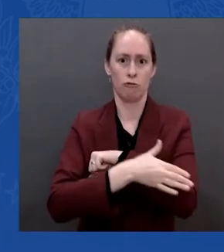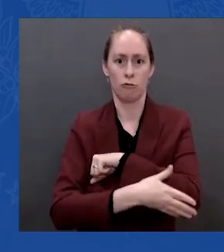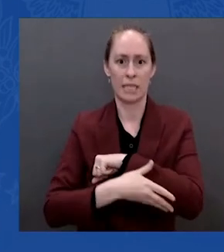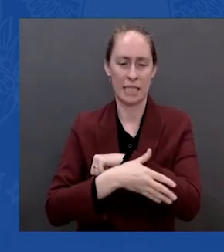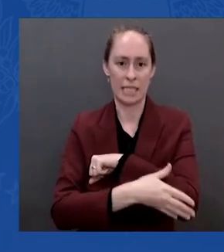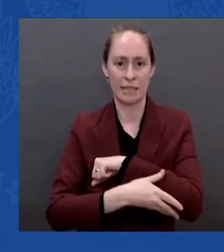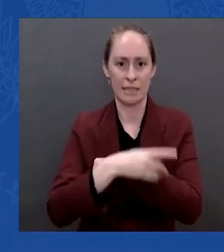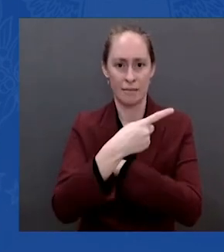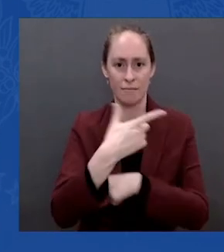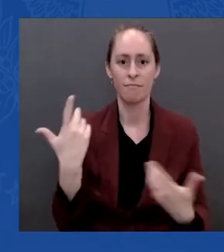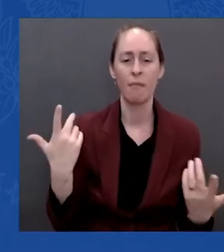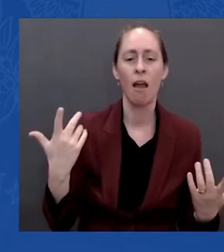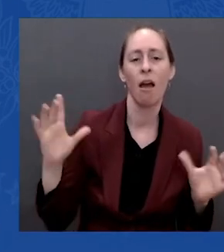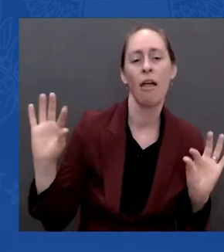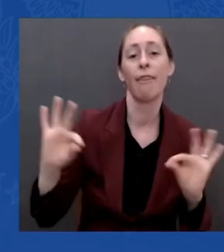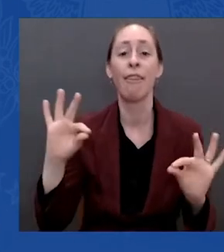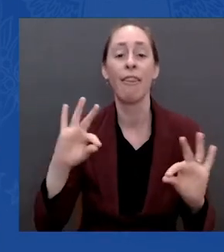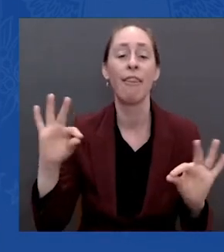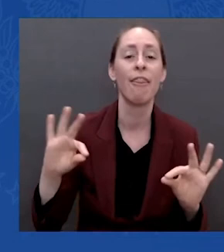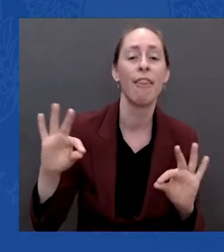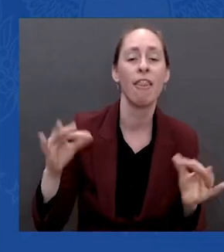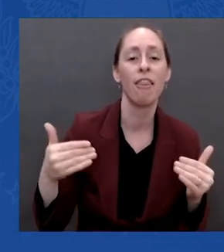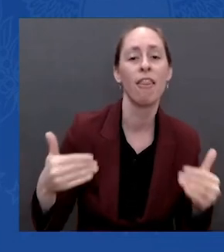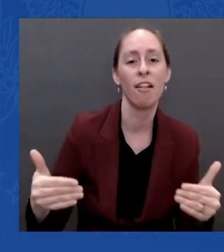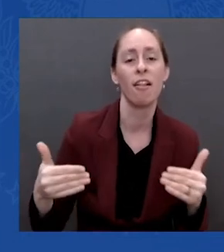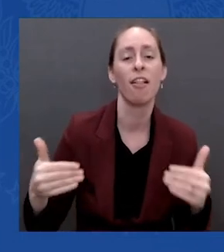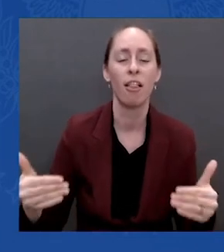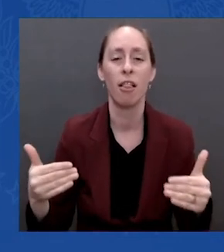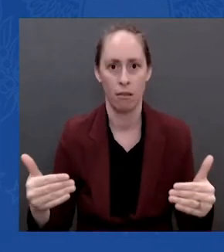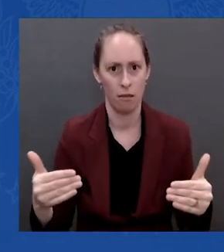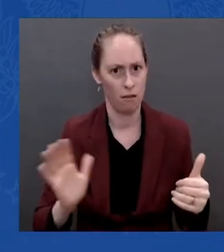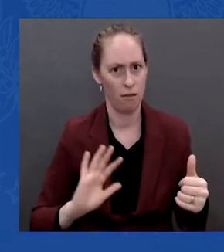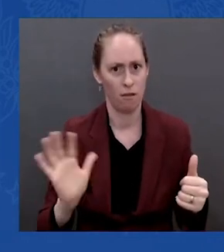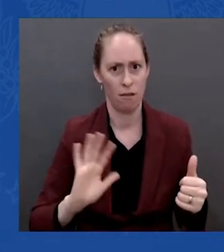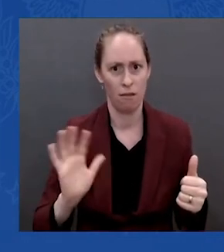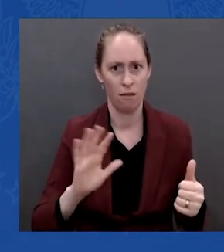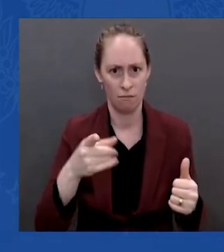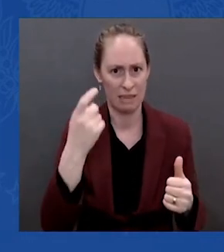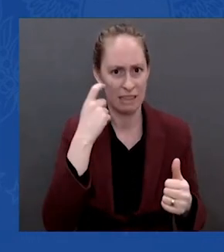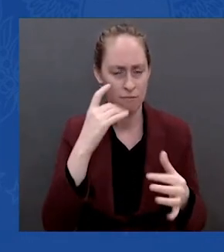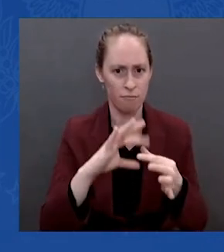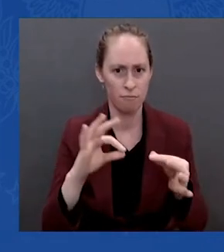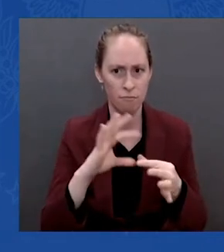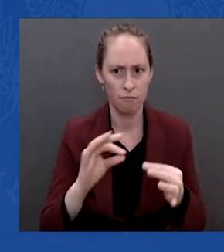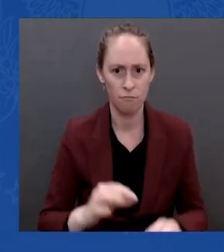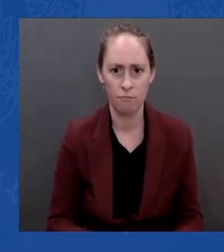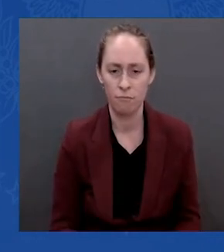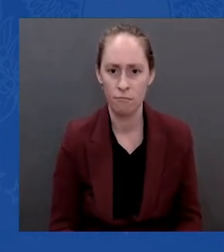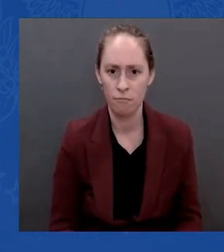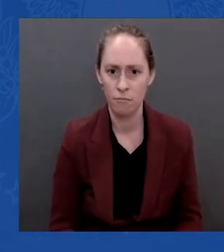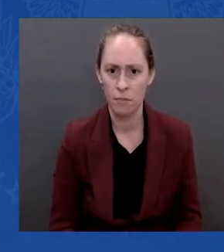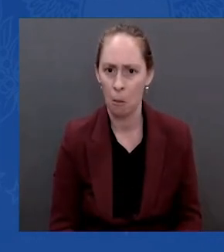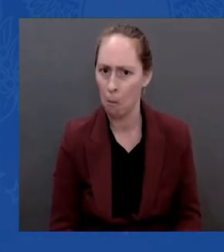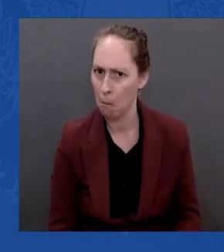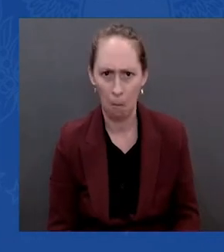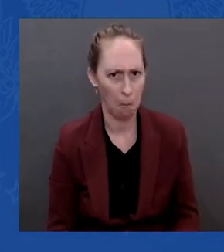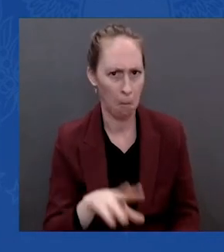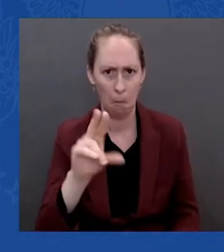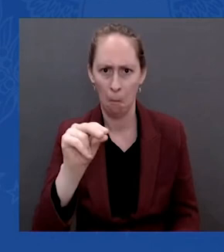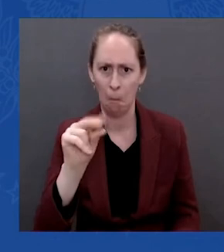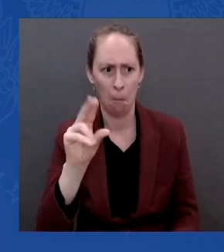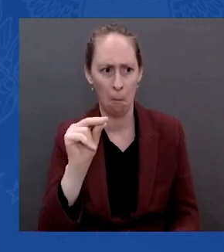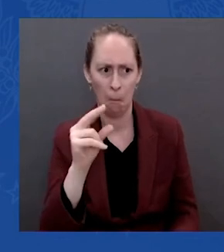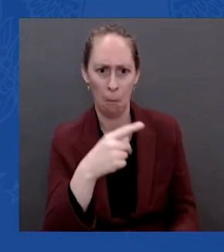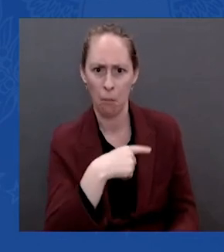Is that a step that you're prepared to take? if not a bluff, it's on the table. Sanctioning President Putin? Yes. Why not sanction him today, sir?